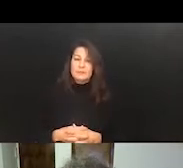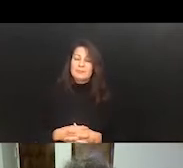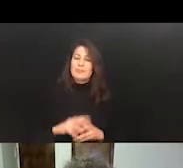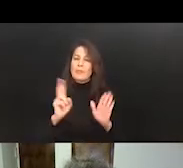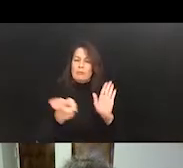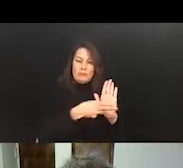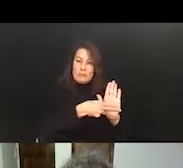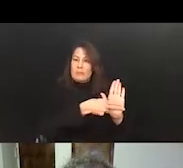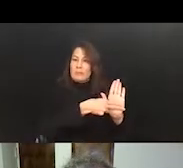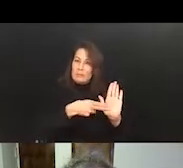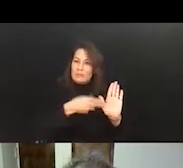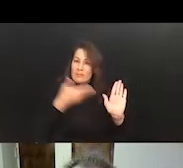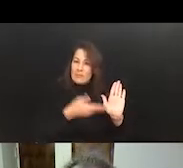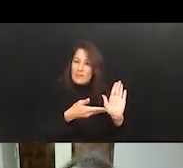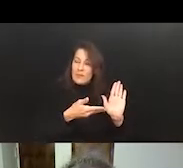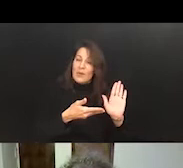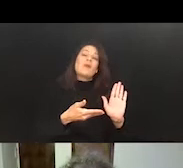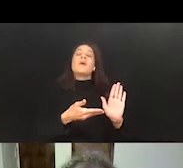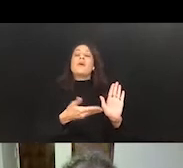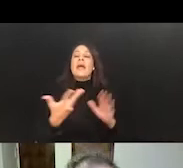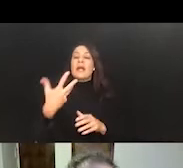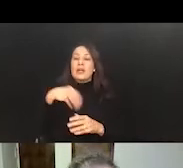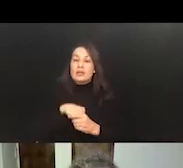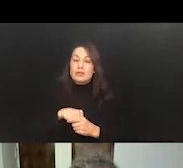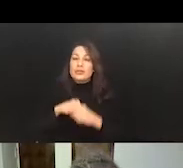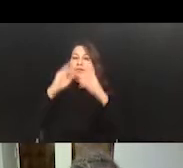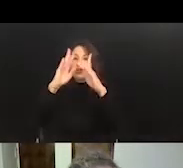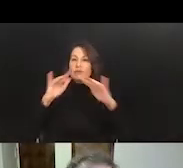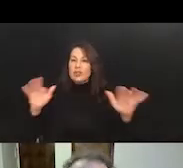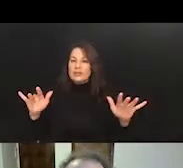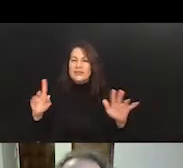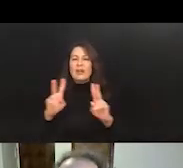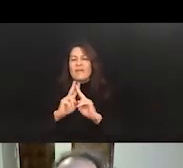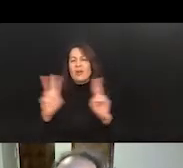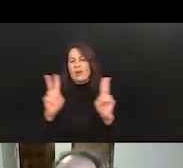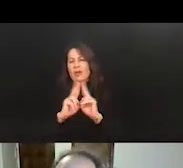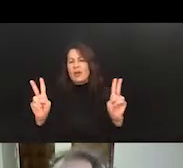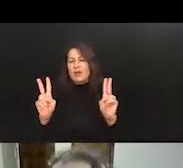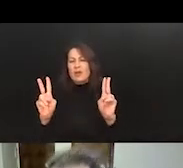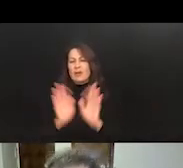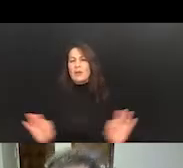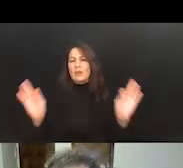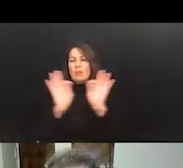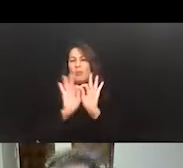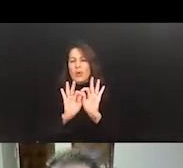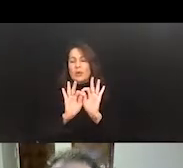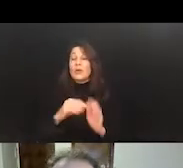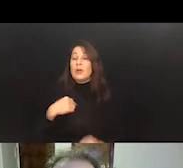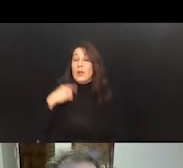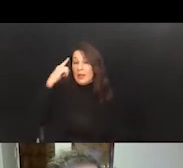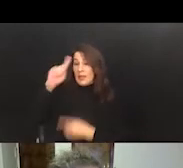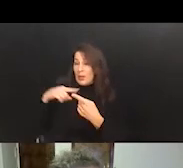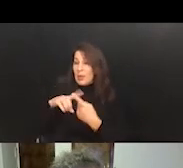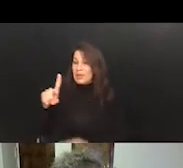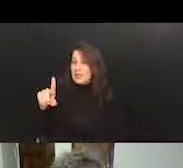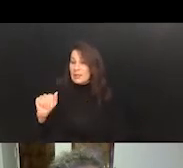inclusion is fundamental. And when I sort of think about the disability community, one